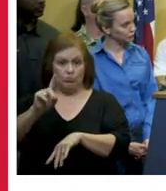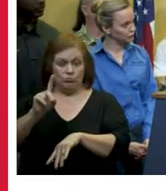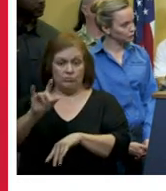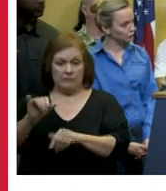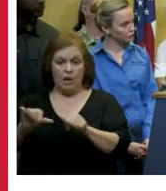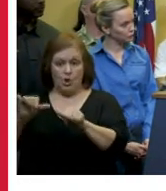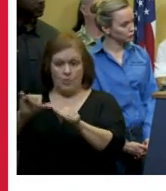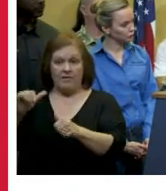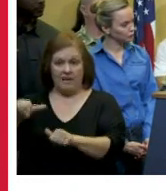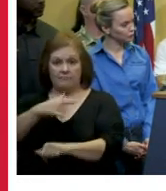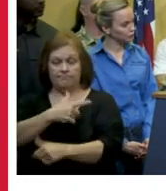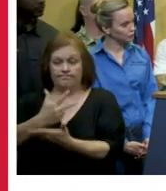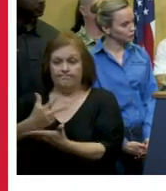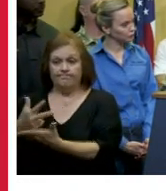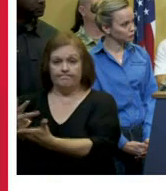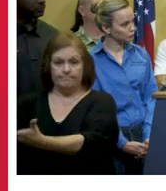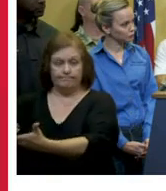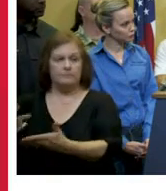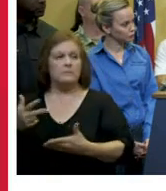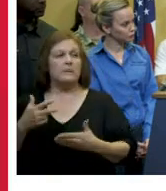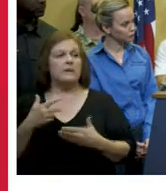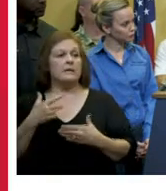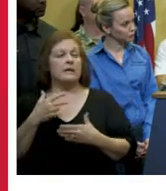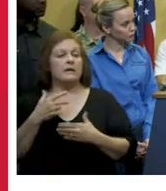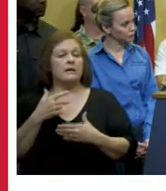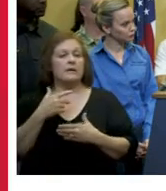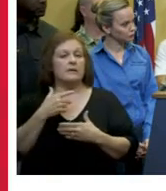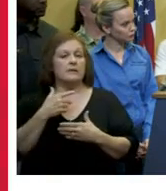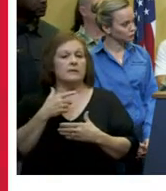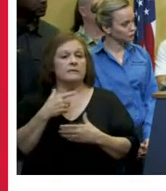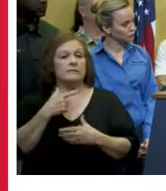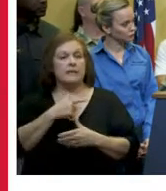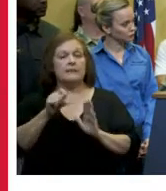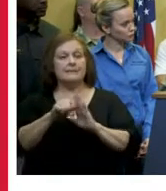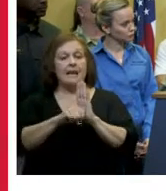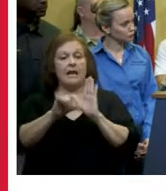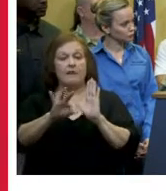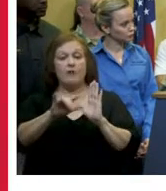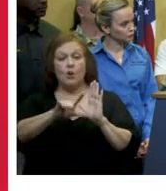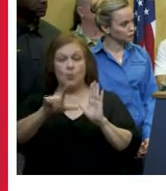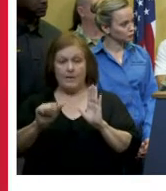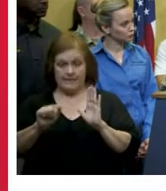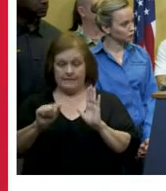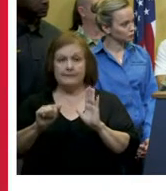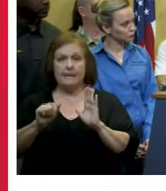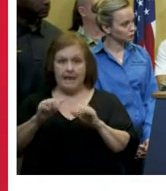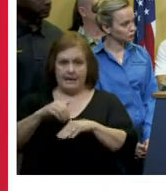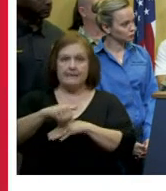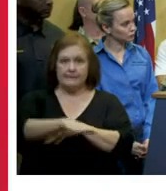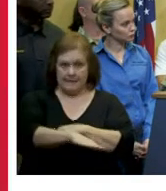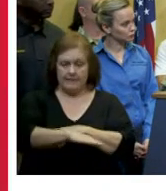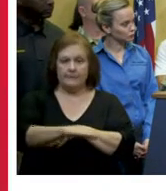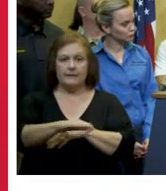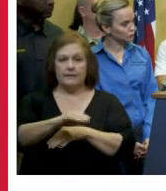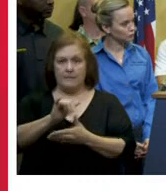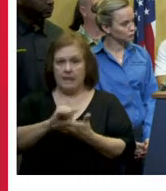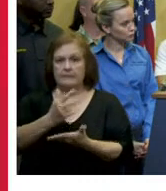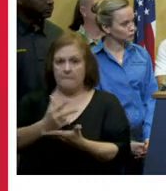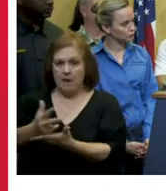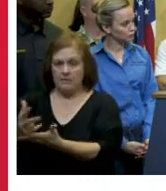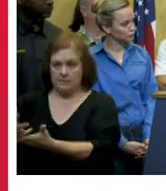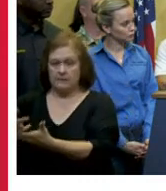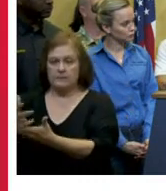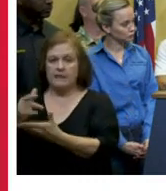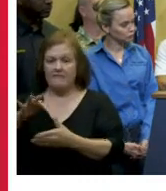and um that has uh been provided of course uh by the state of louisiana which is connected to the city as it relates to